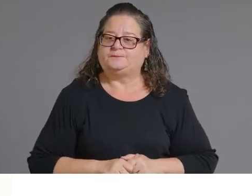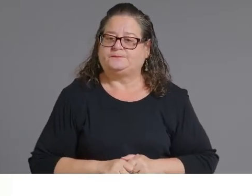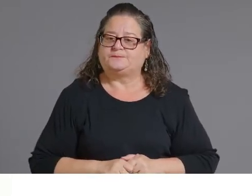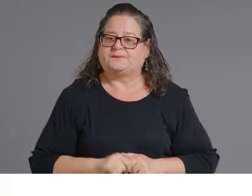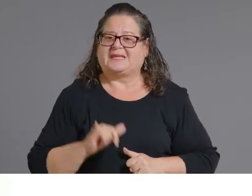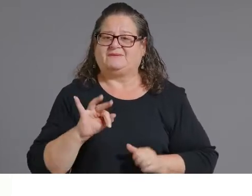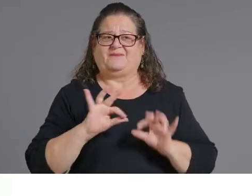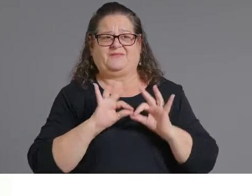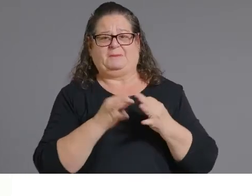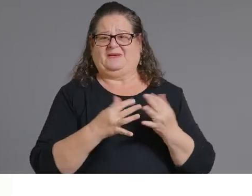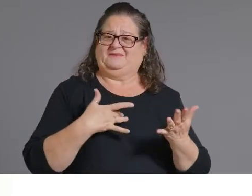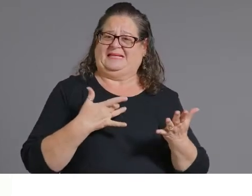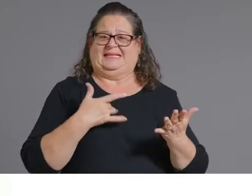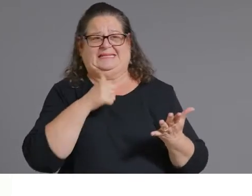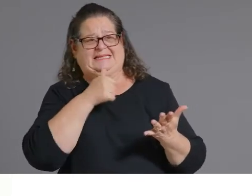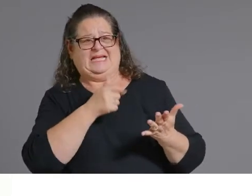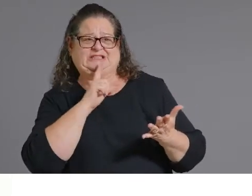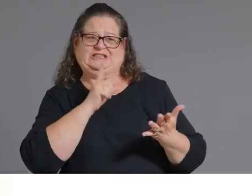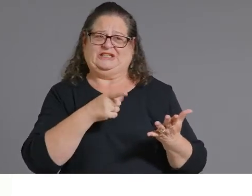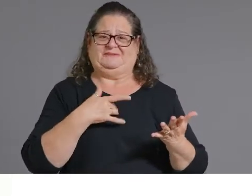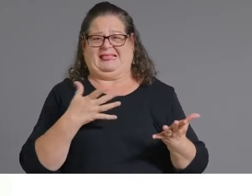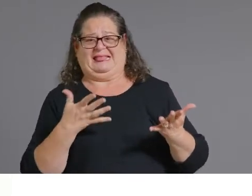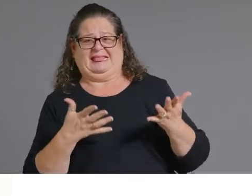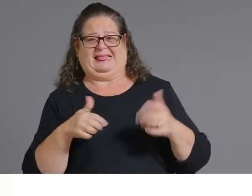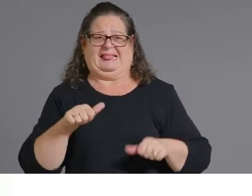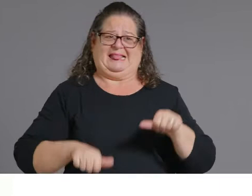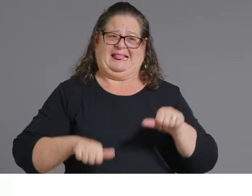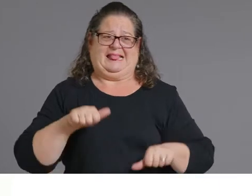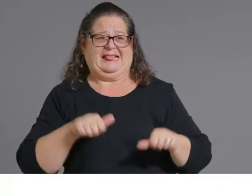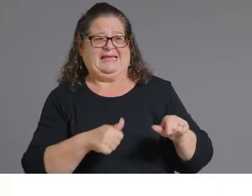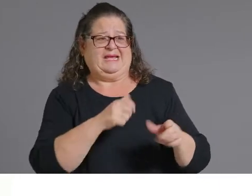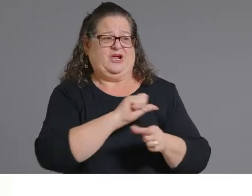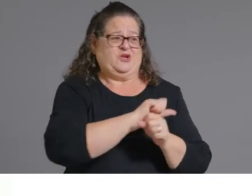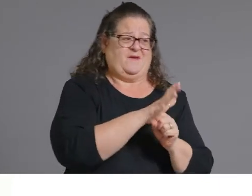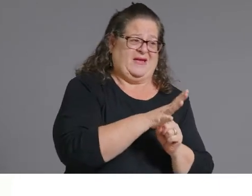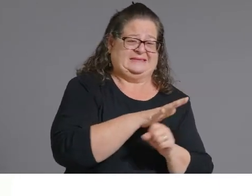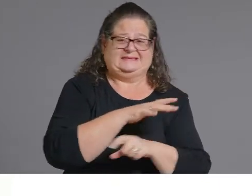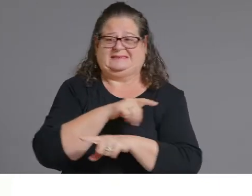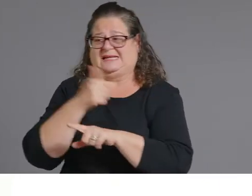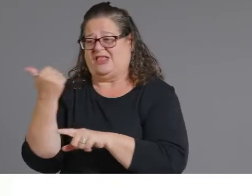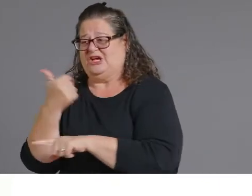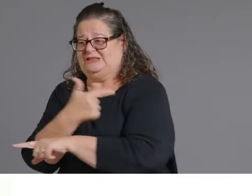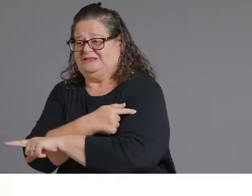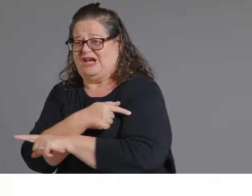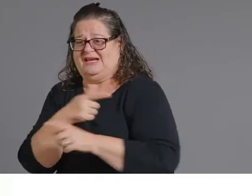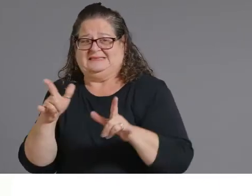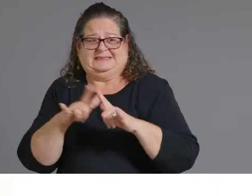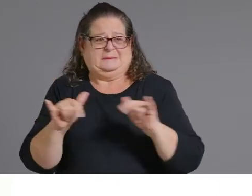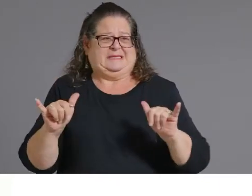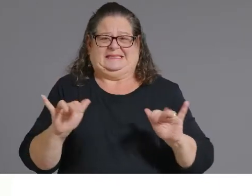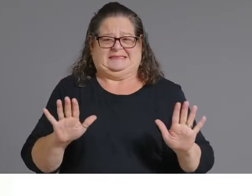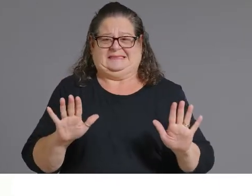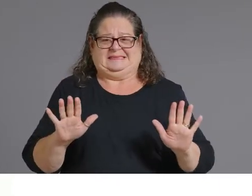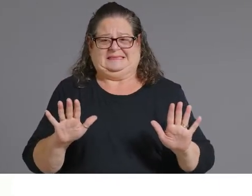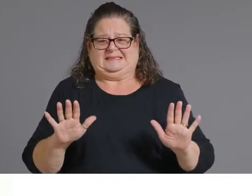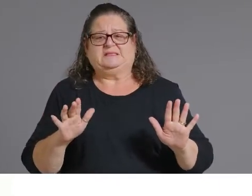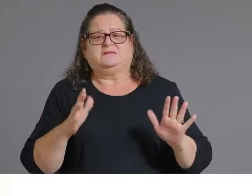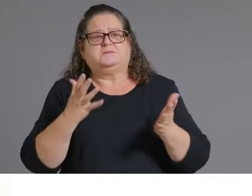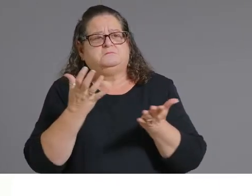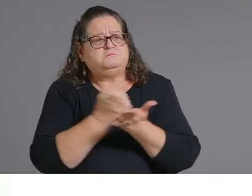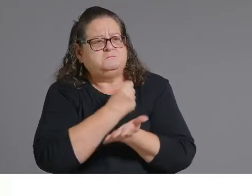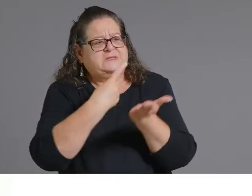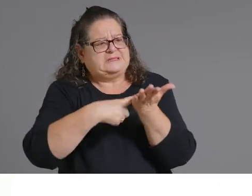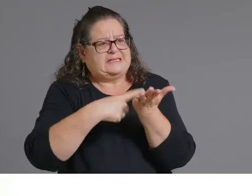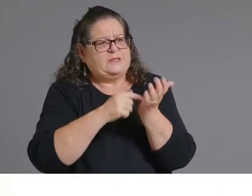vaccine but all school uh required immunizations um you can find additional uh information on our